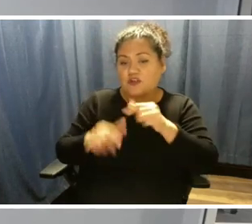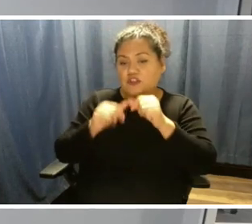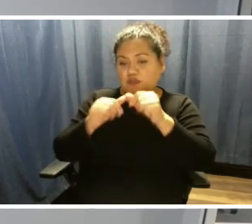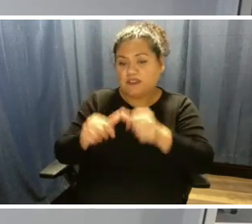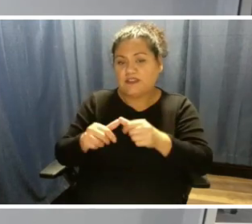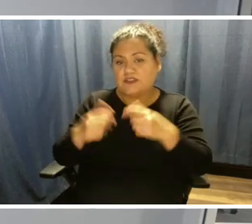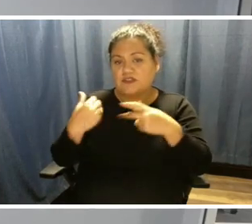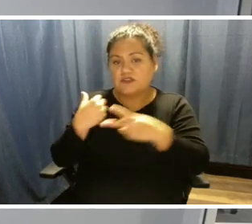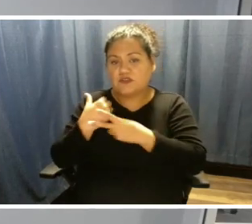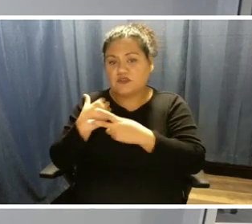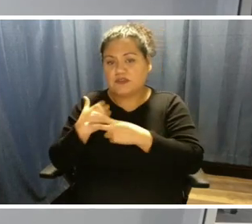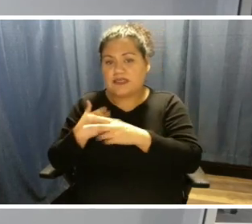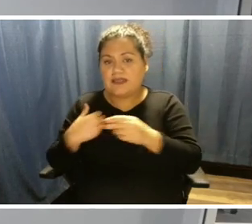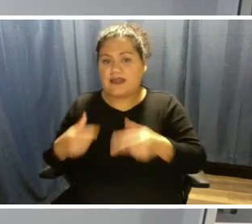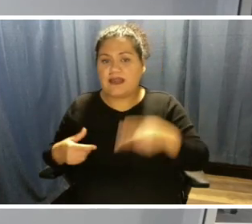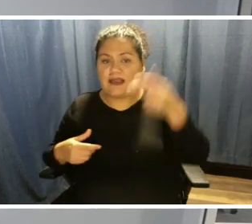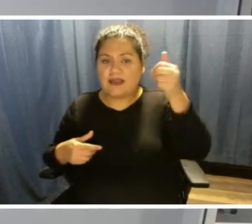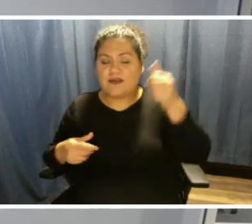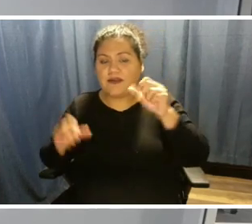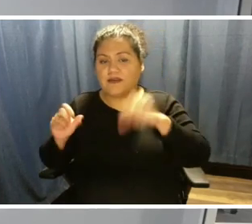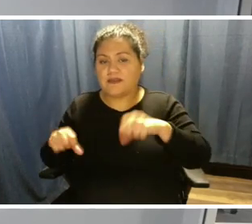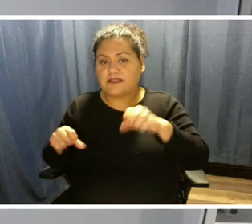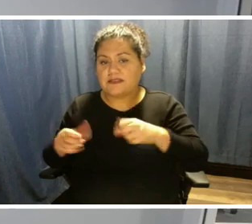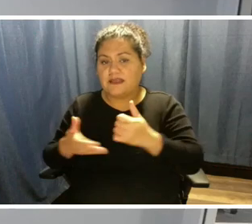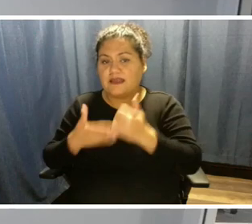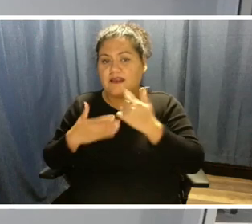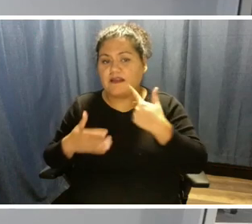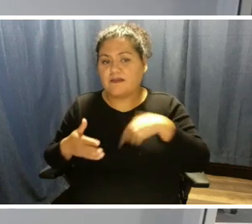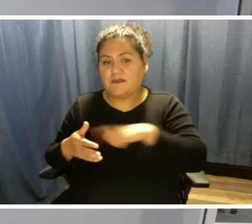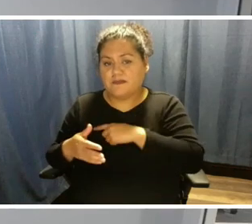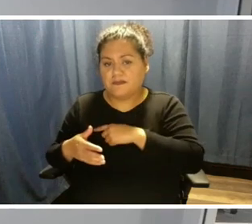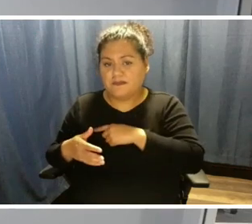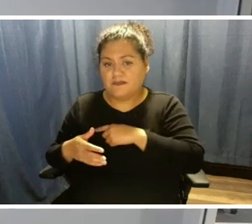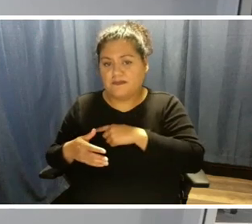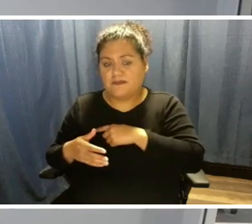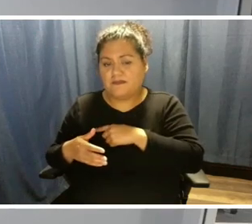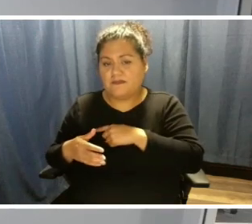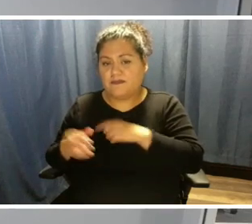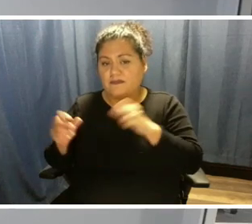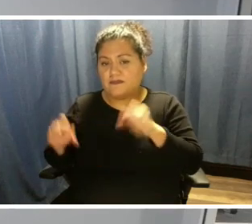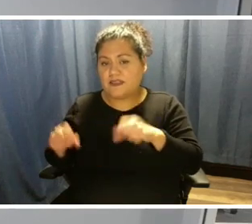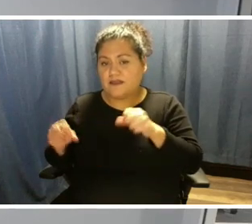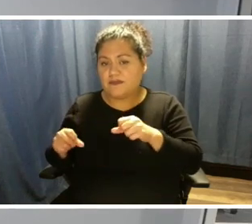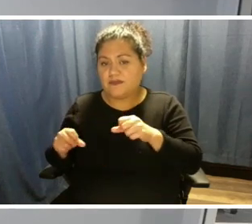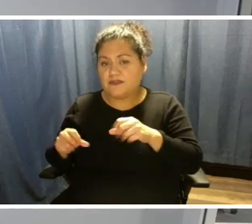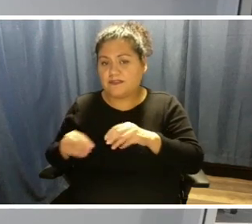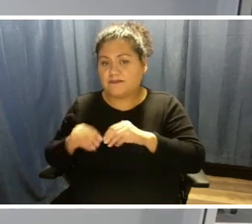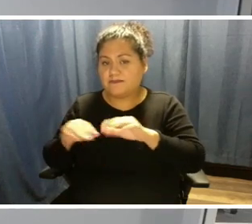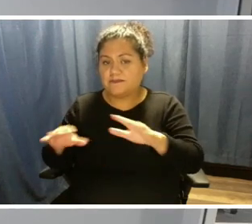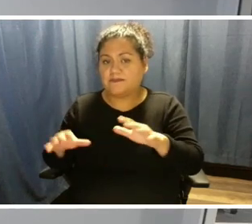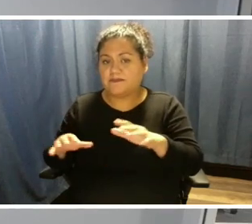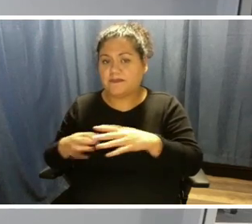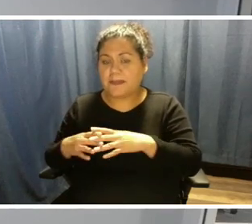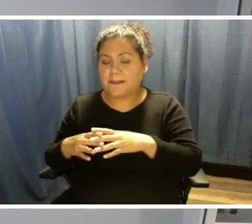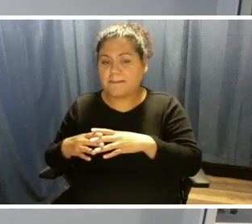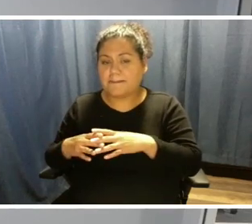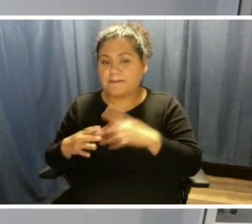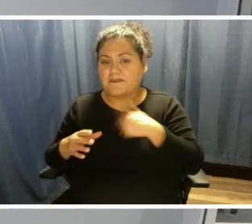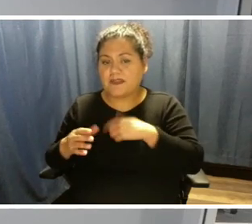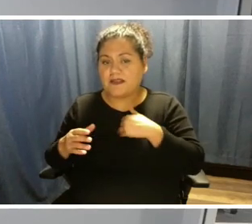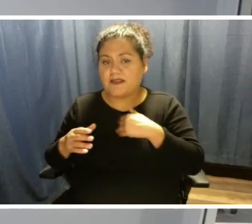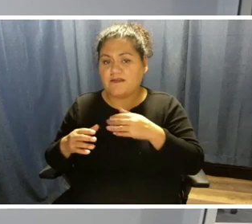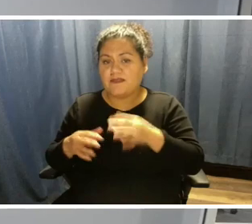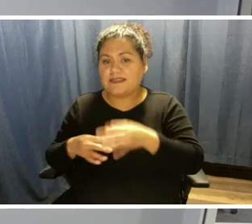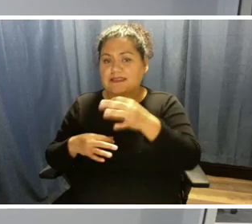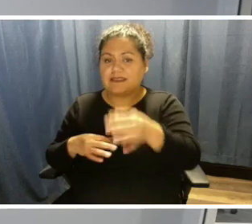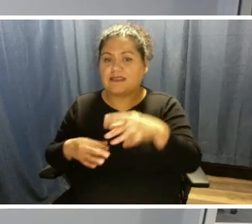higher capacities to help us be able to push energy across our peak. We have extended peak periods.